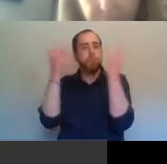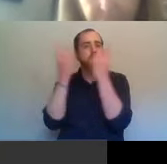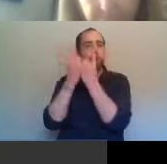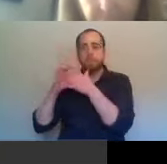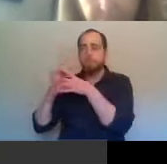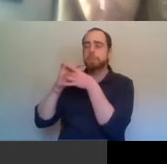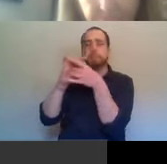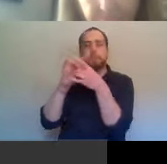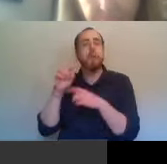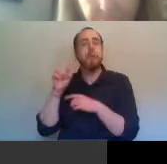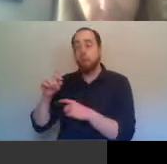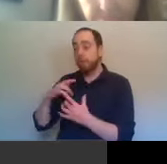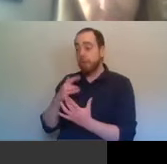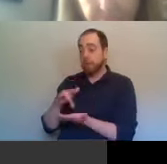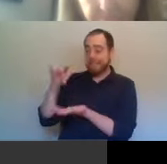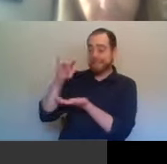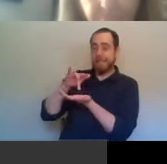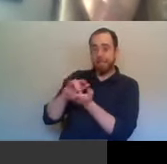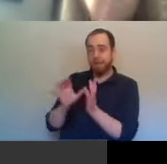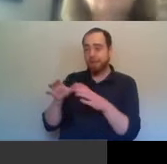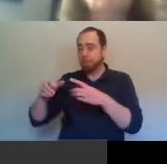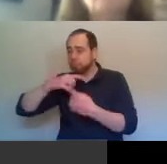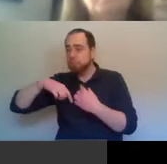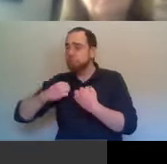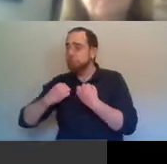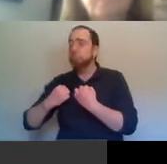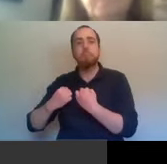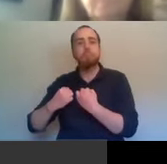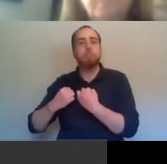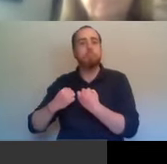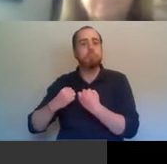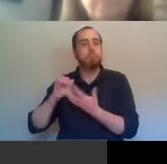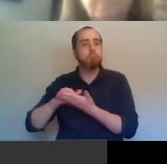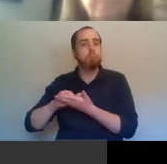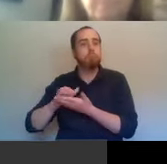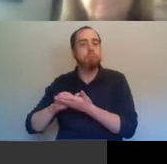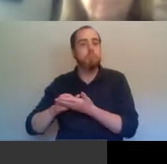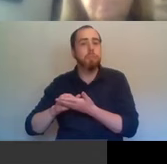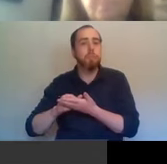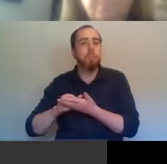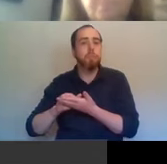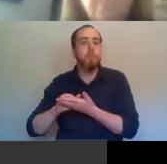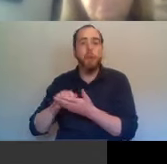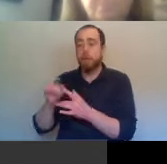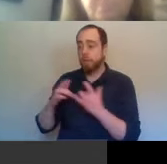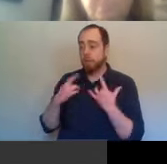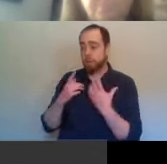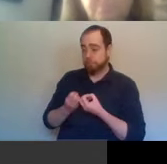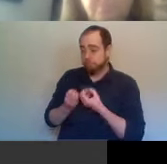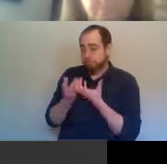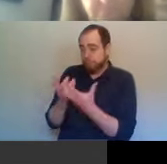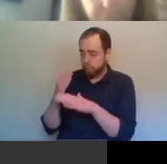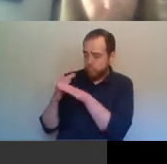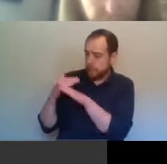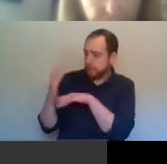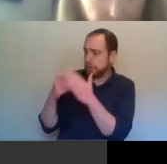of them. They also felt that they were the people or their business acumen which had made Belfast one of the world's leading